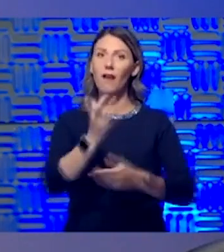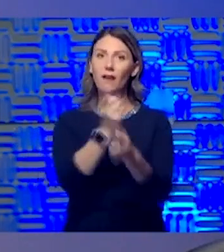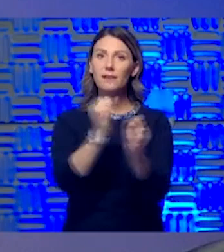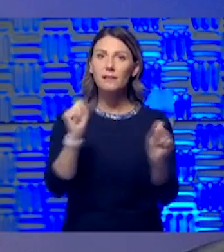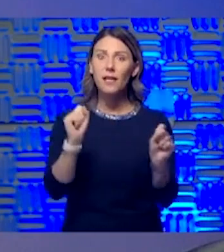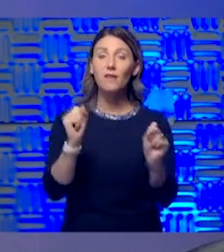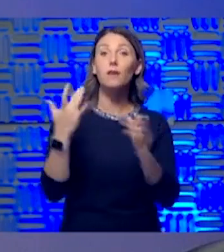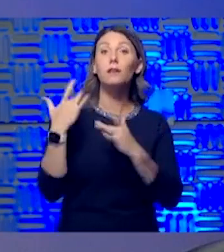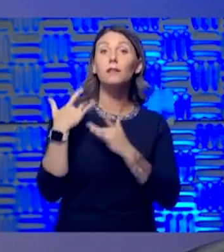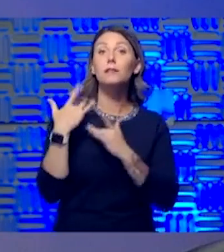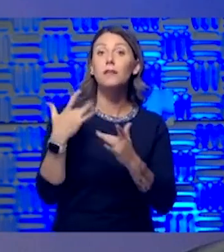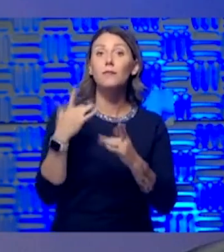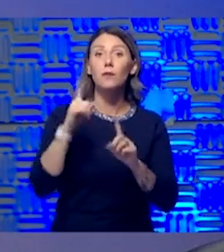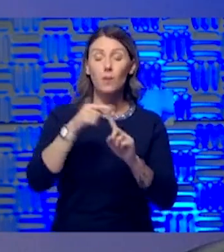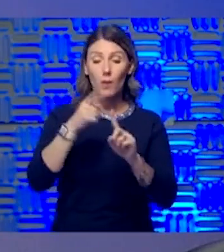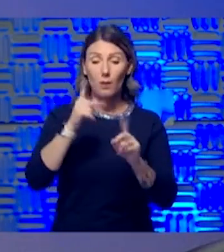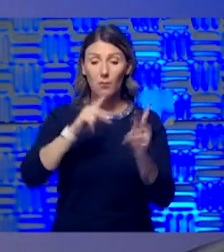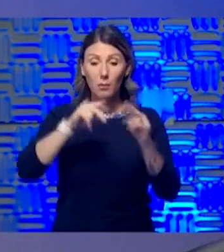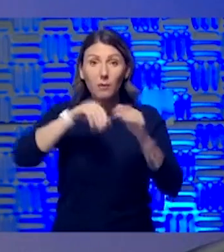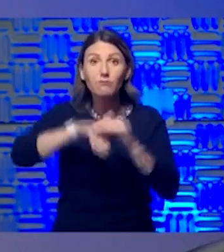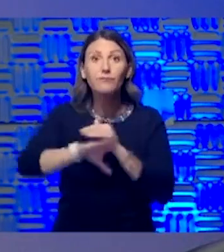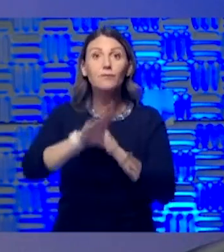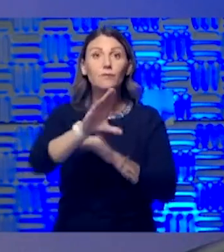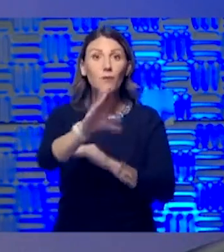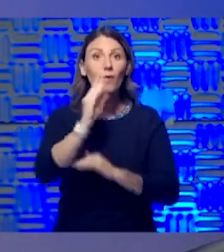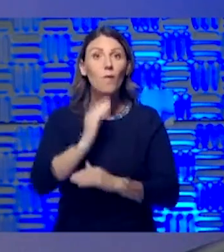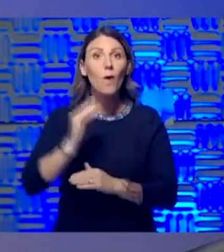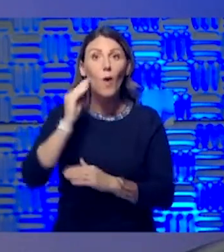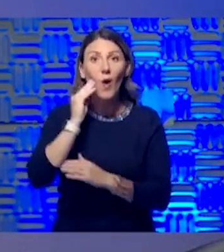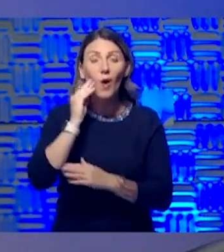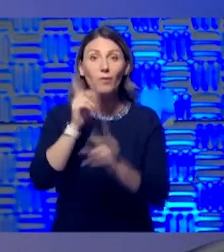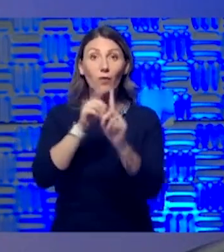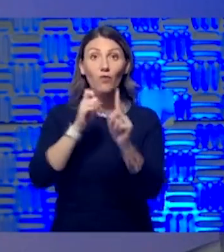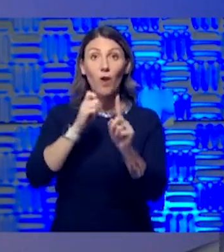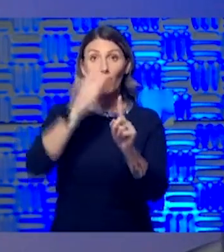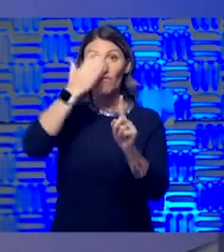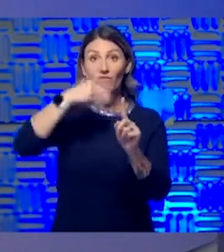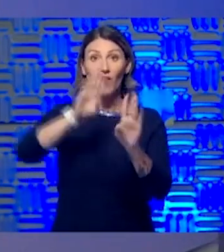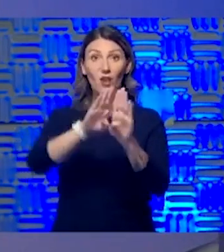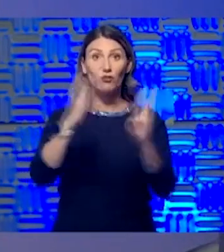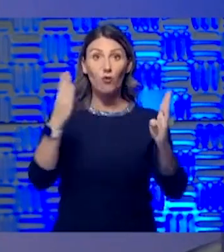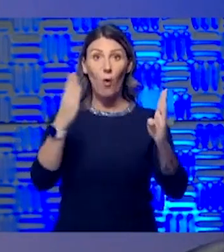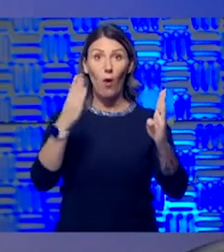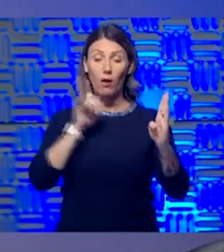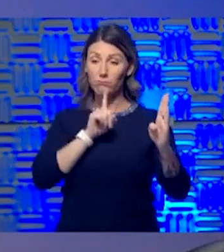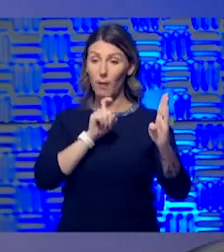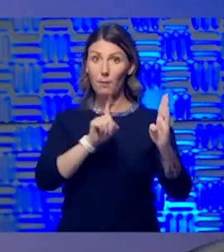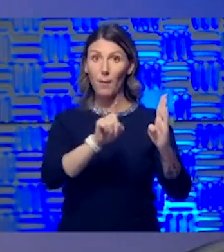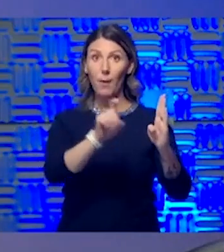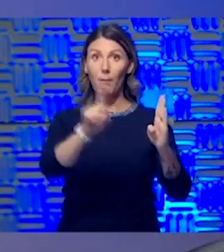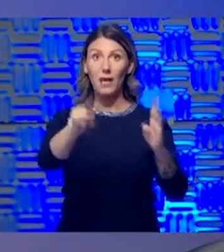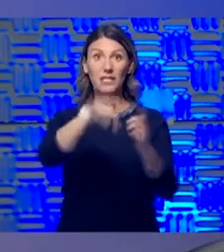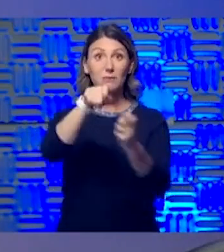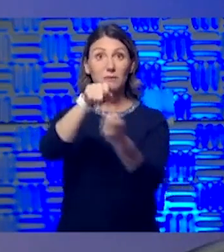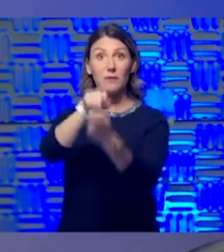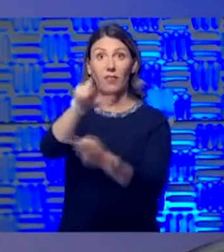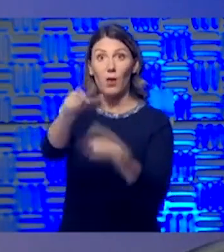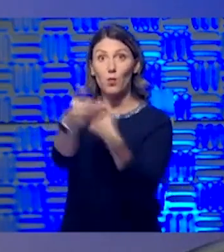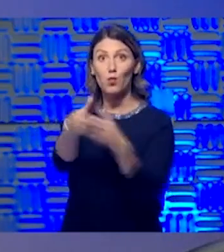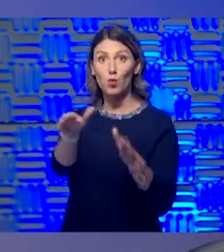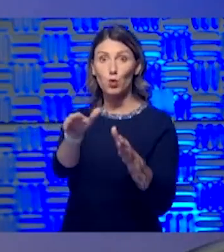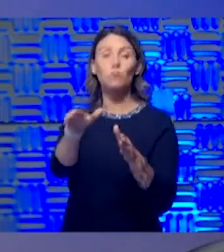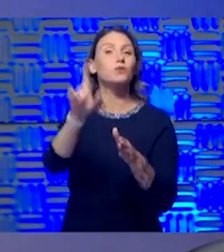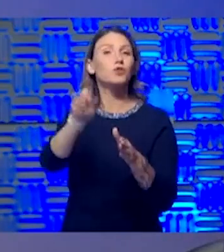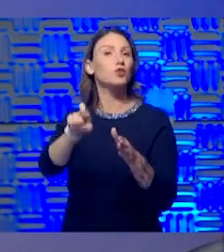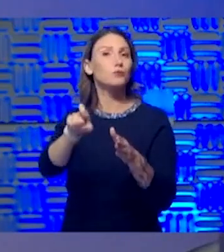when people come into work on your home, they go from the front door to the room they have to go work in. That should be safe as far